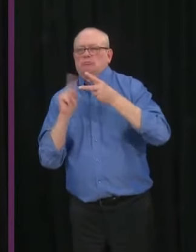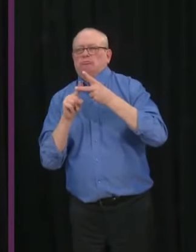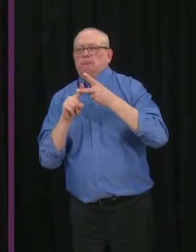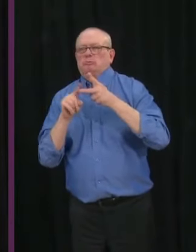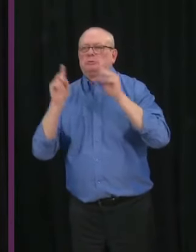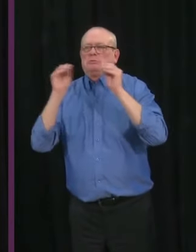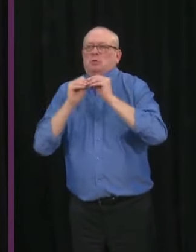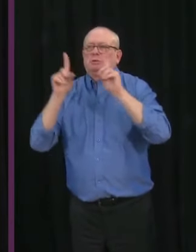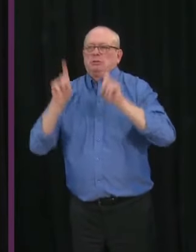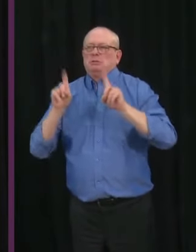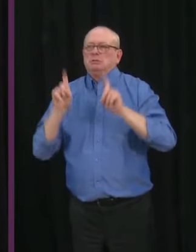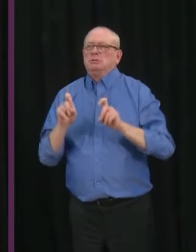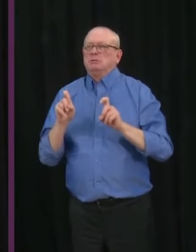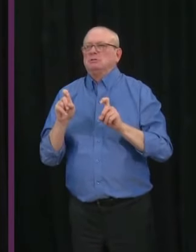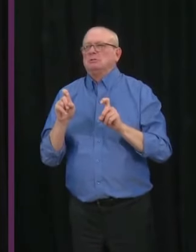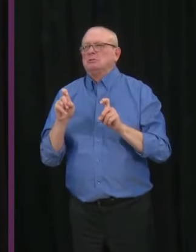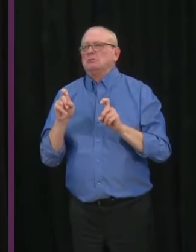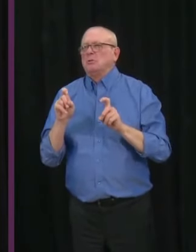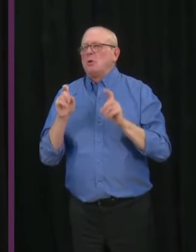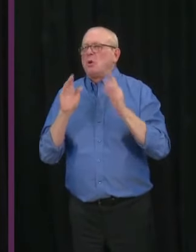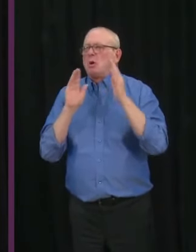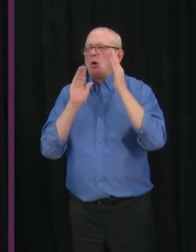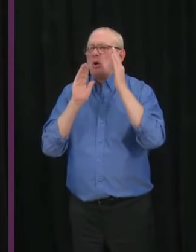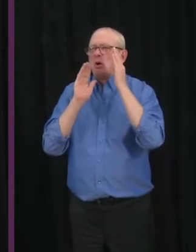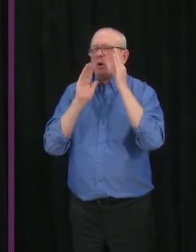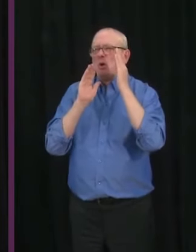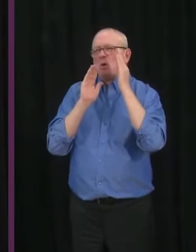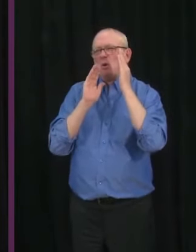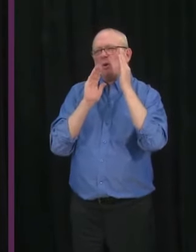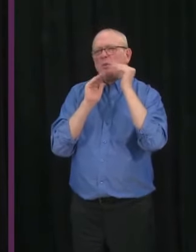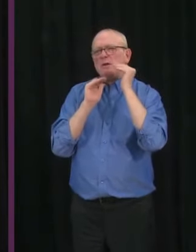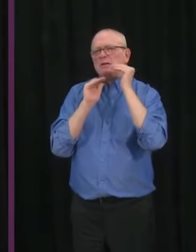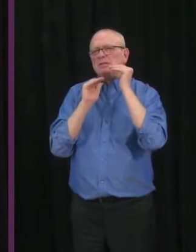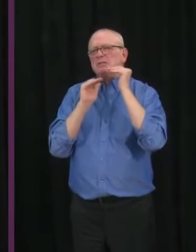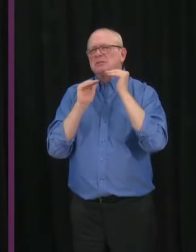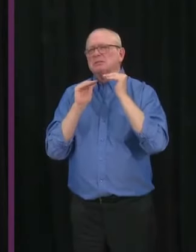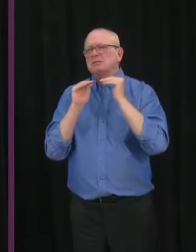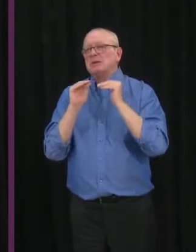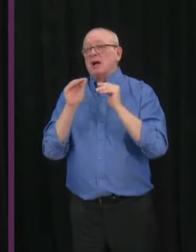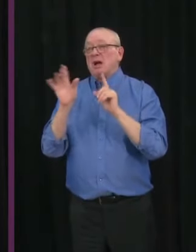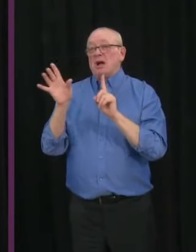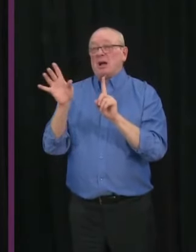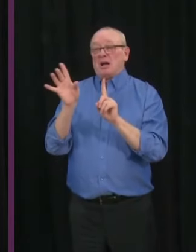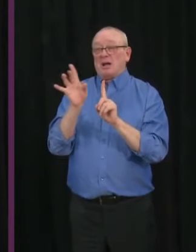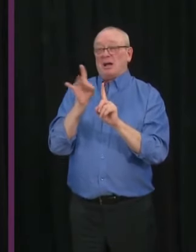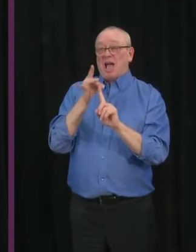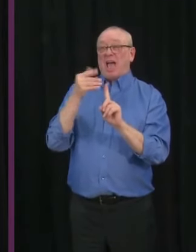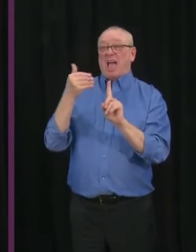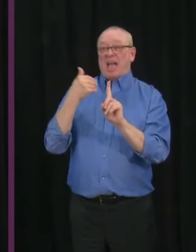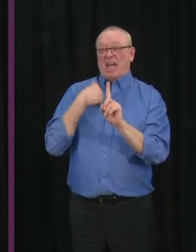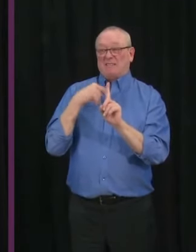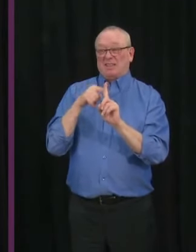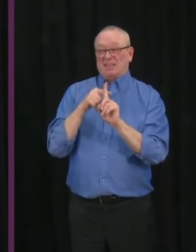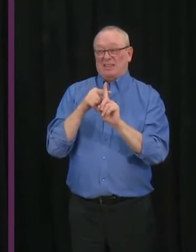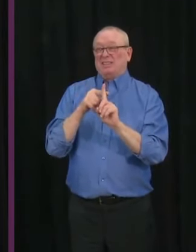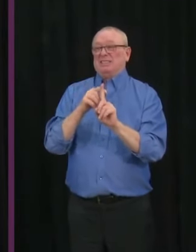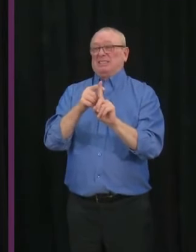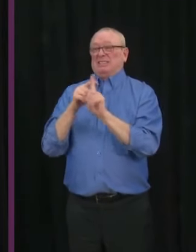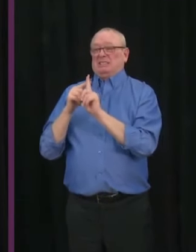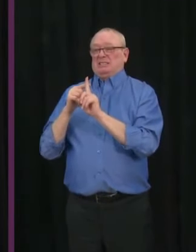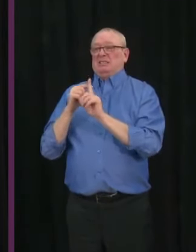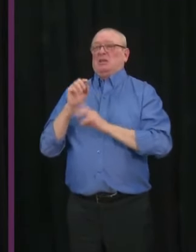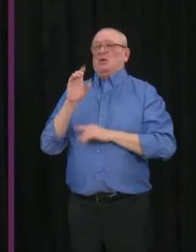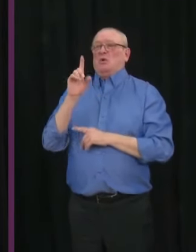100 positive samples every day in a targeted way that would help us identify whether or